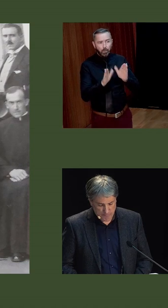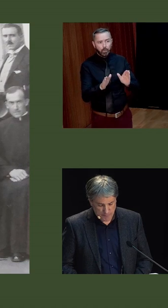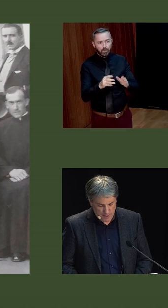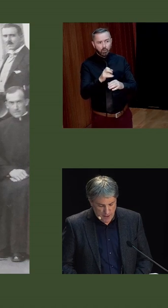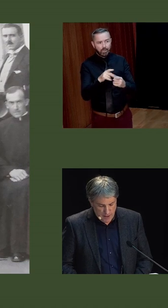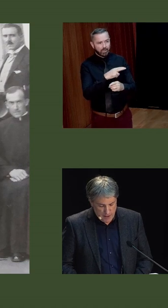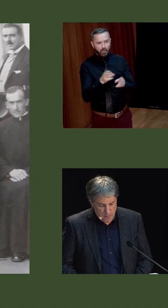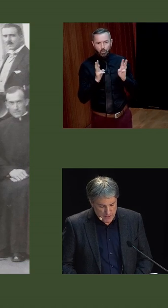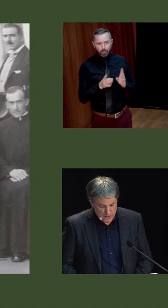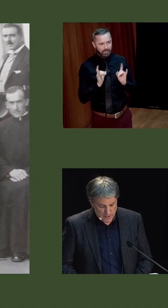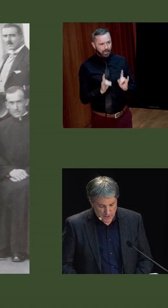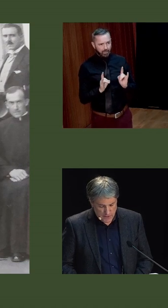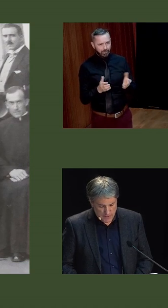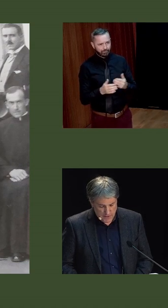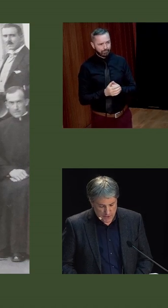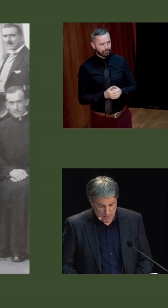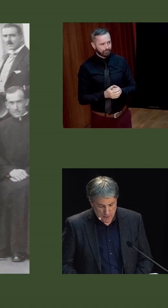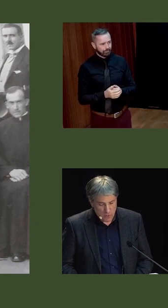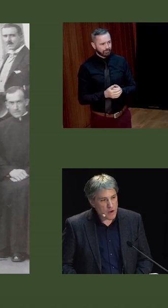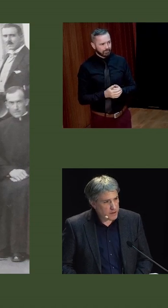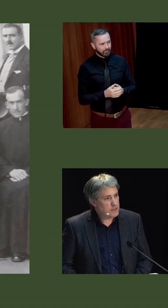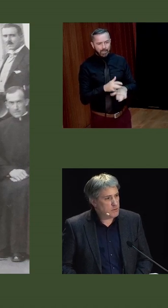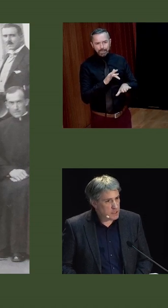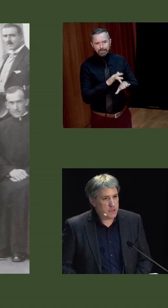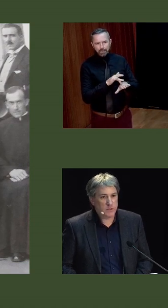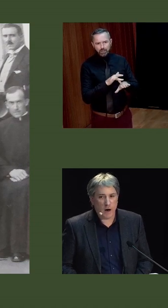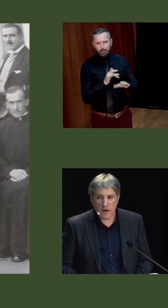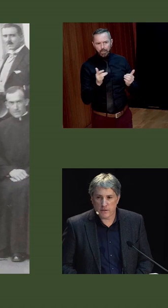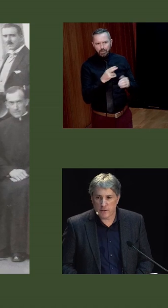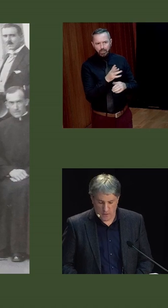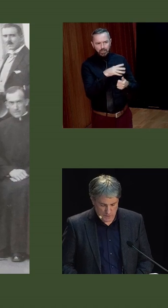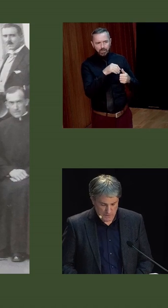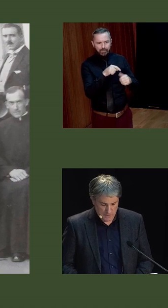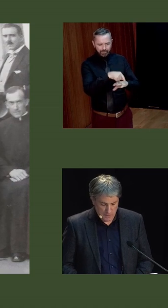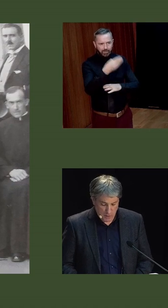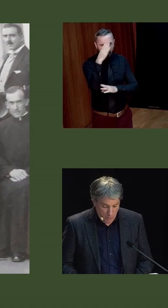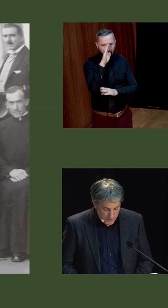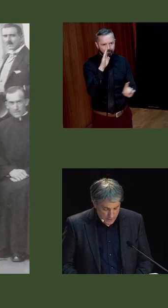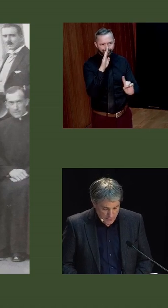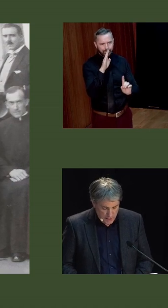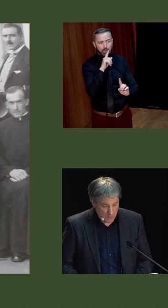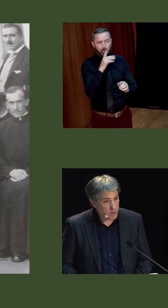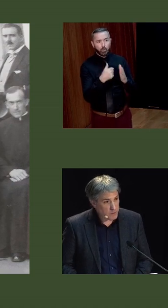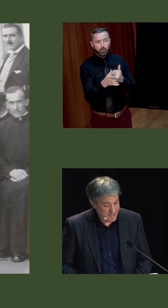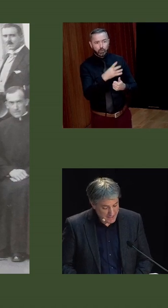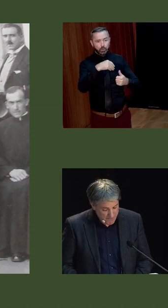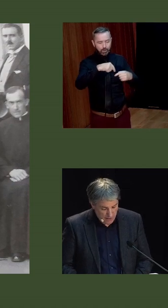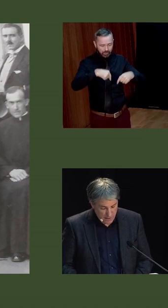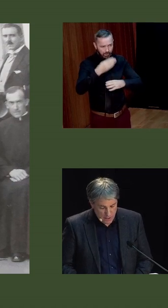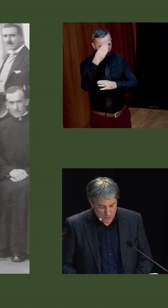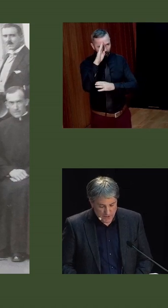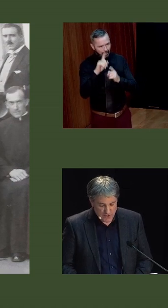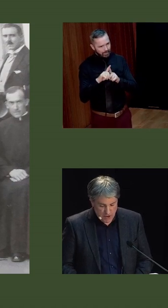of women's health. Now, measures such as censorship were not unique to Ireland, of course. What was unique and what